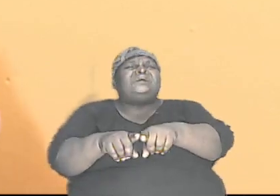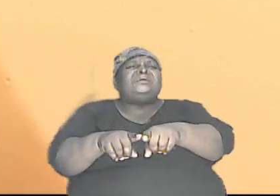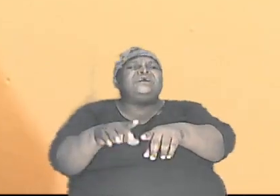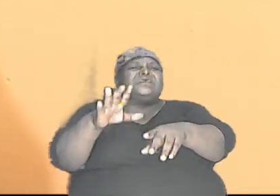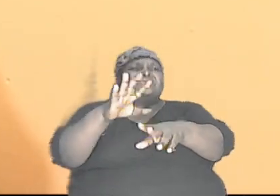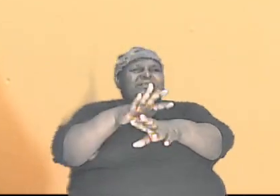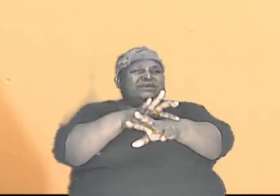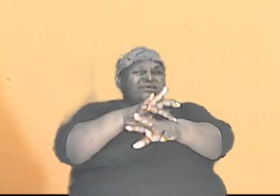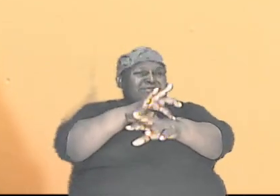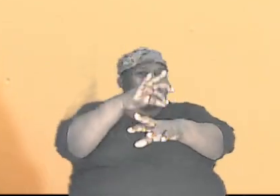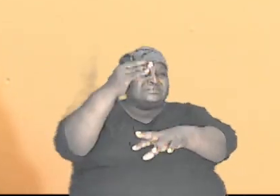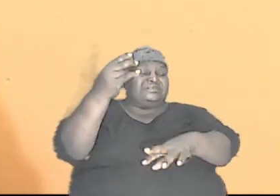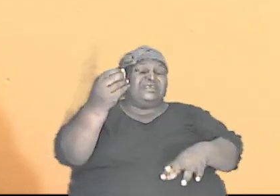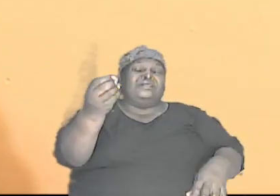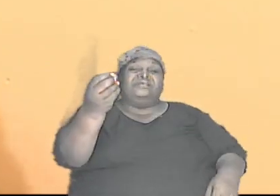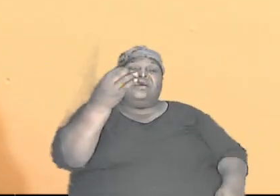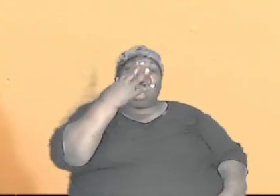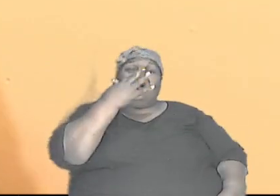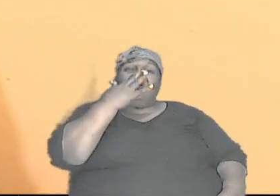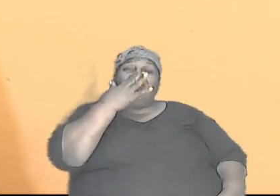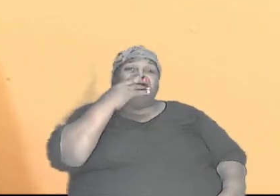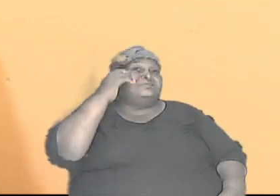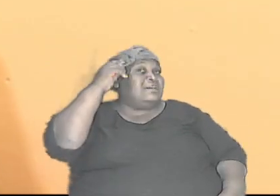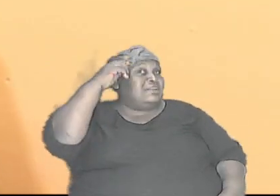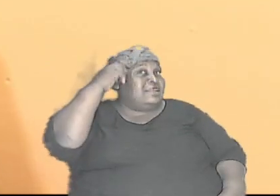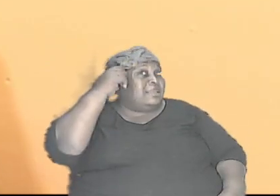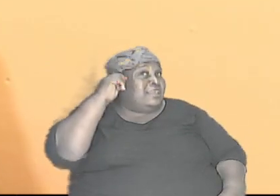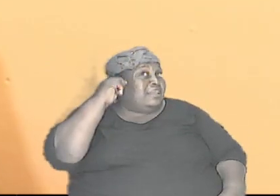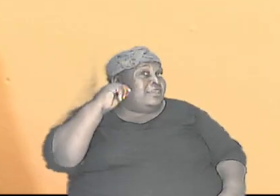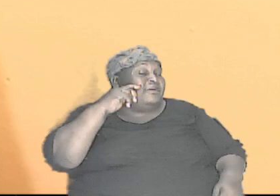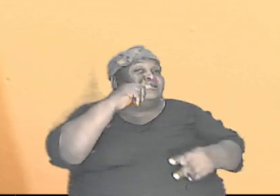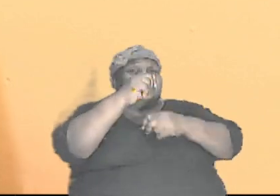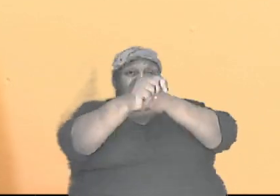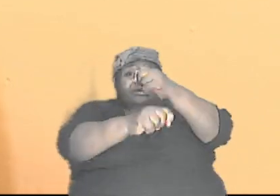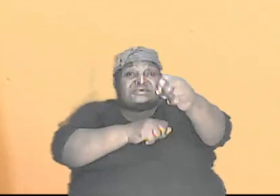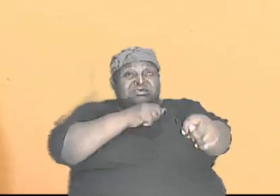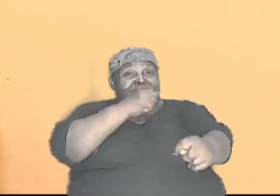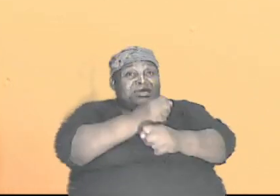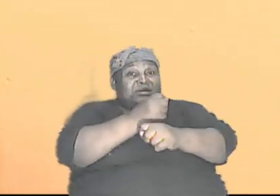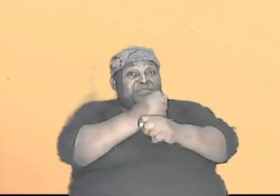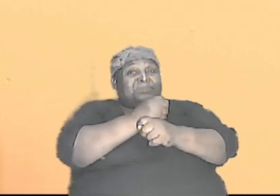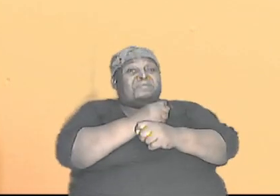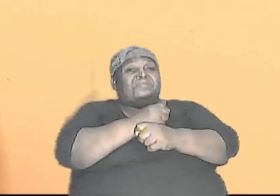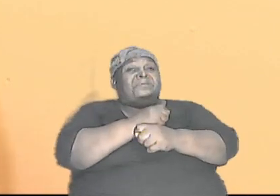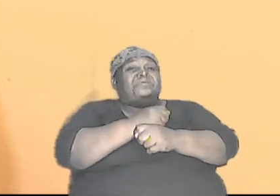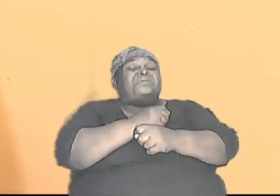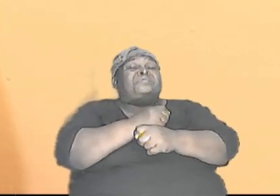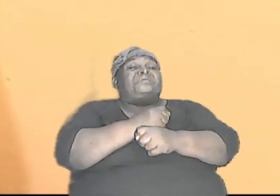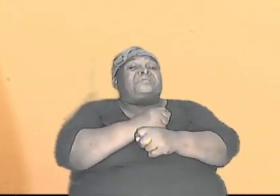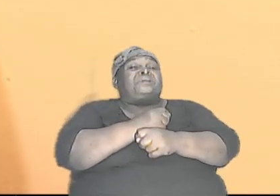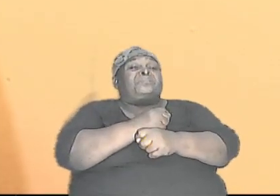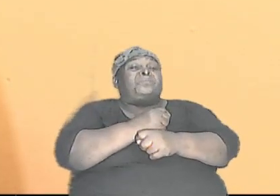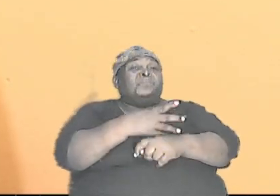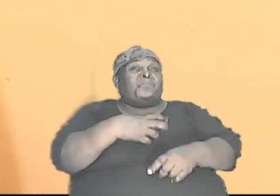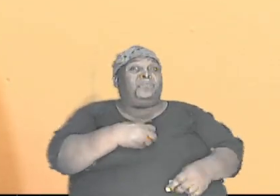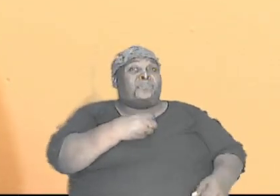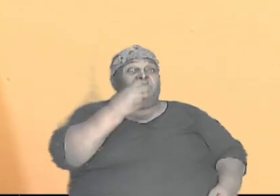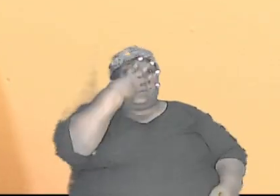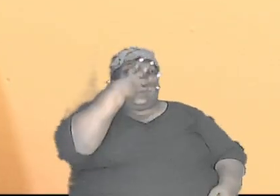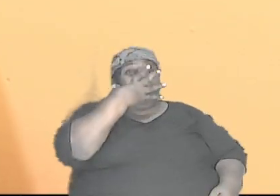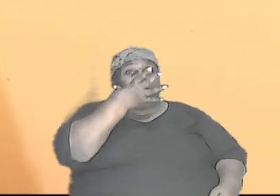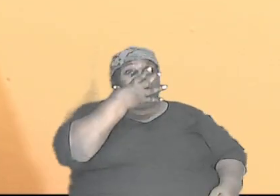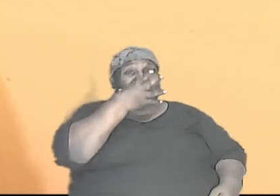different hair textures and different eye colors and so forth we want to